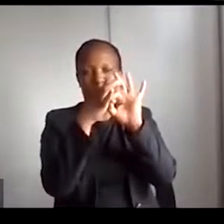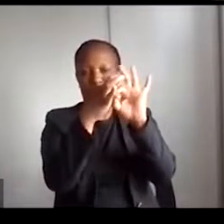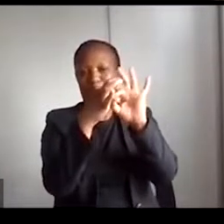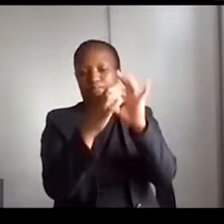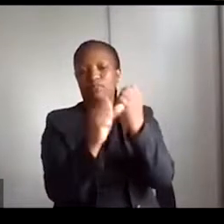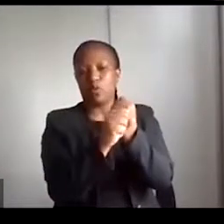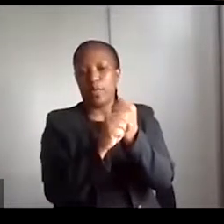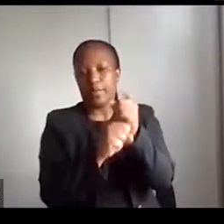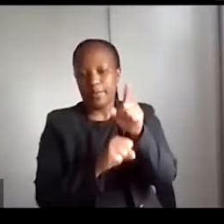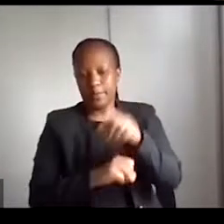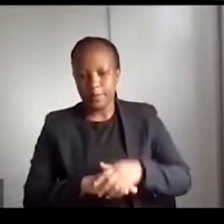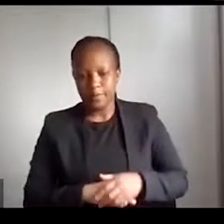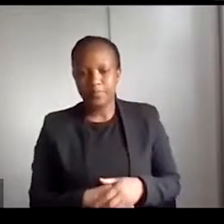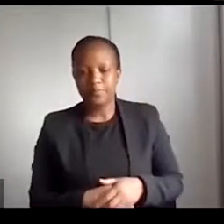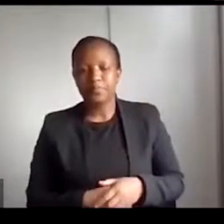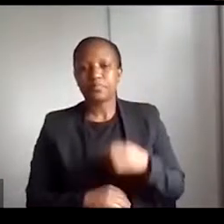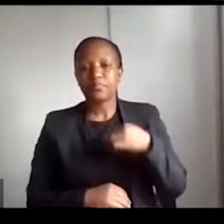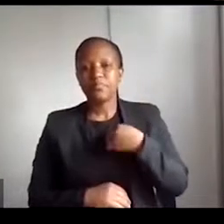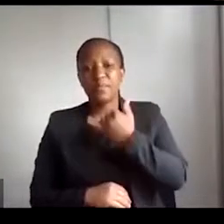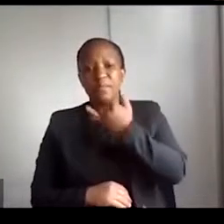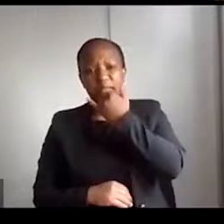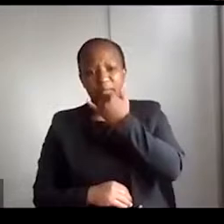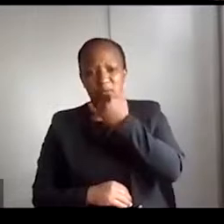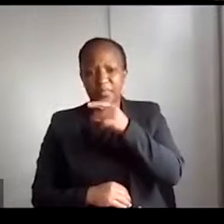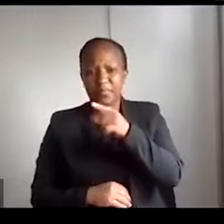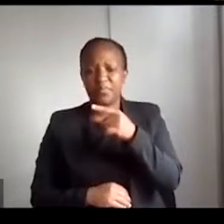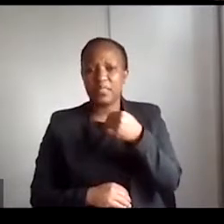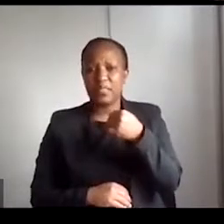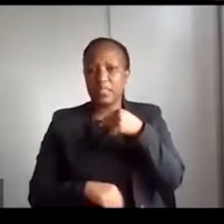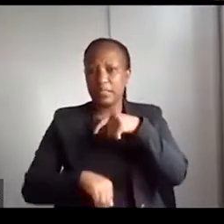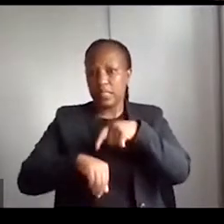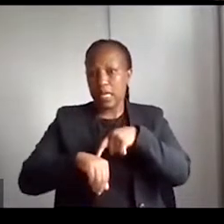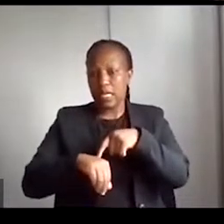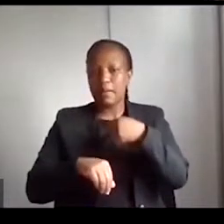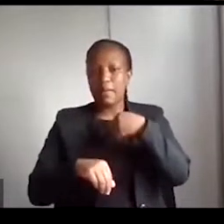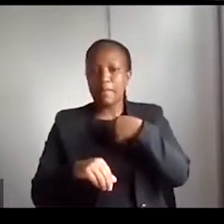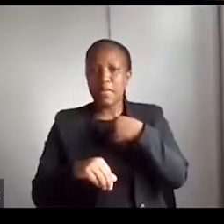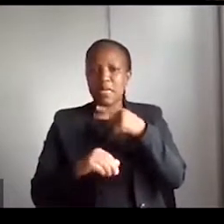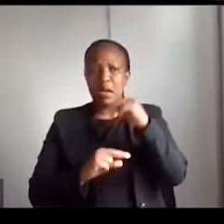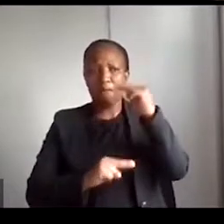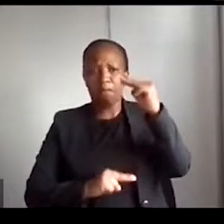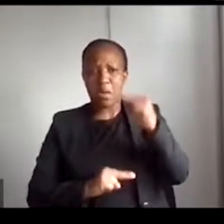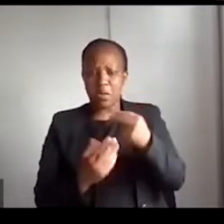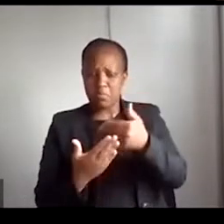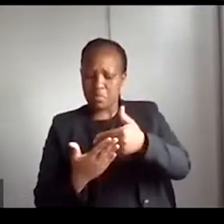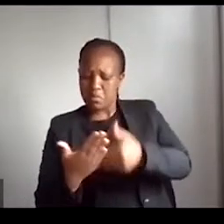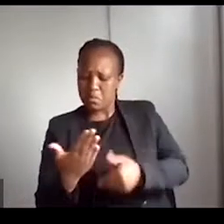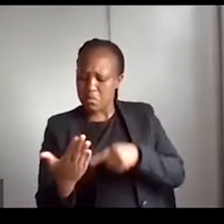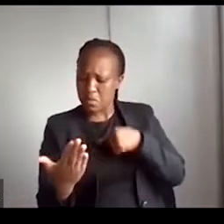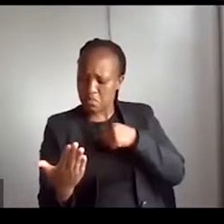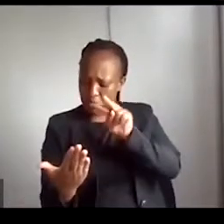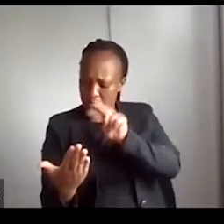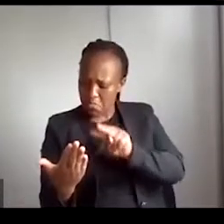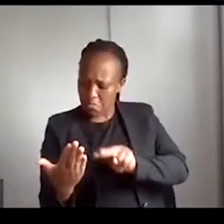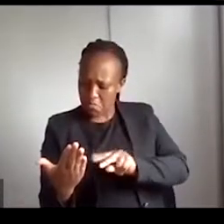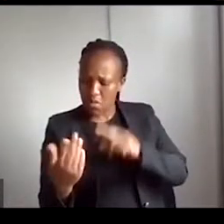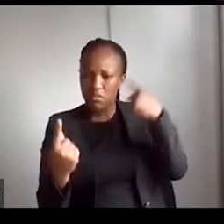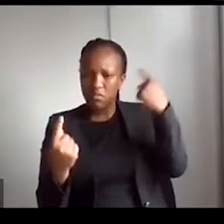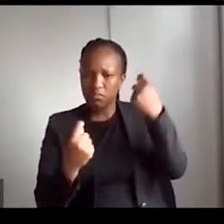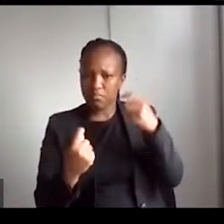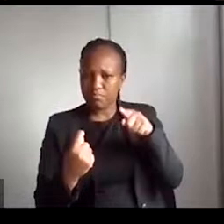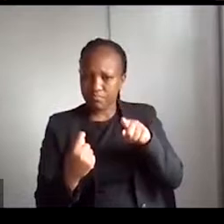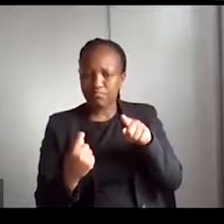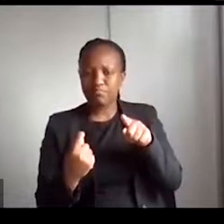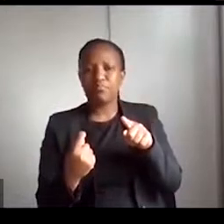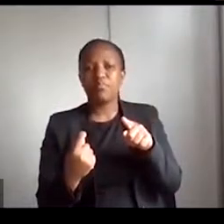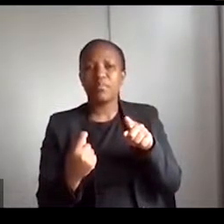particularly pleased that, you know, when I was looking through the brief for this event, that one of the things it